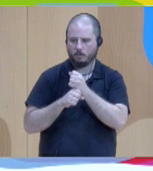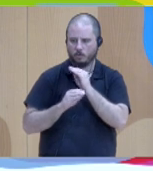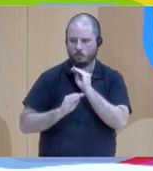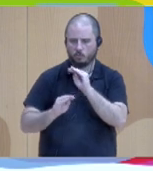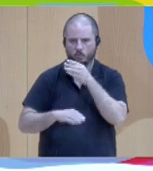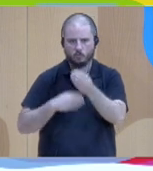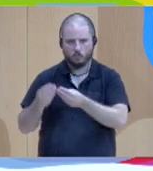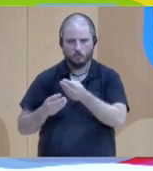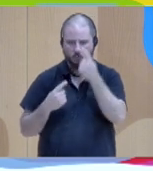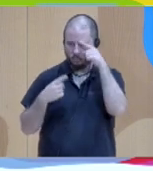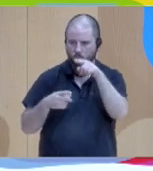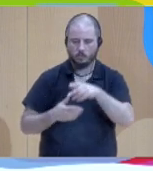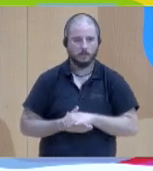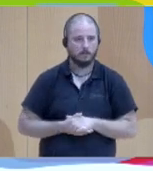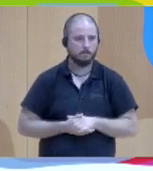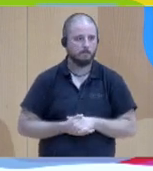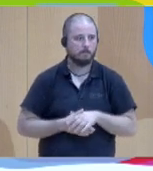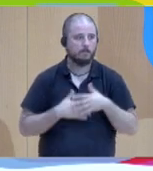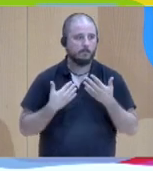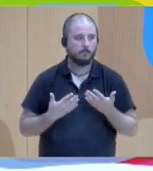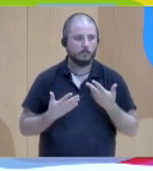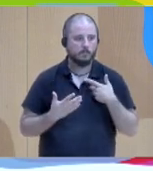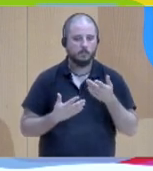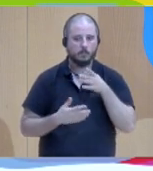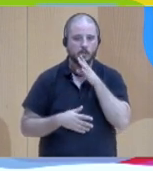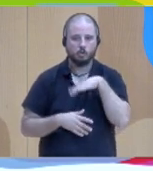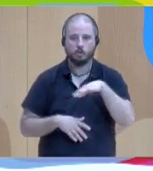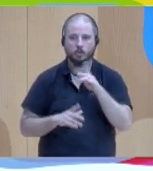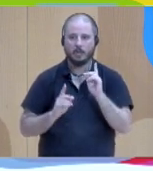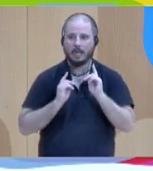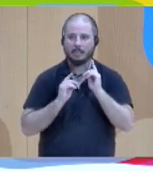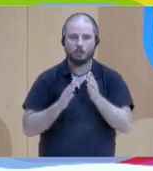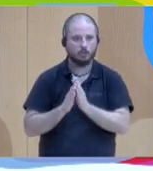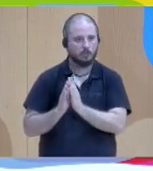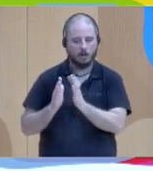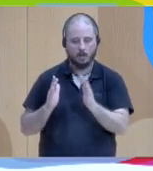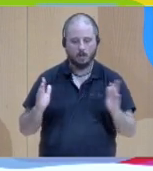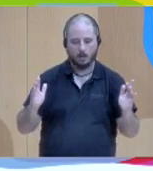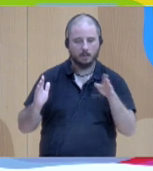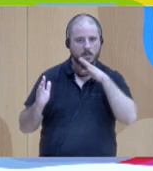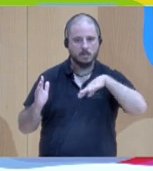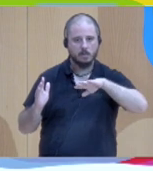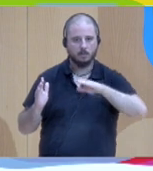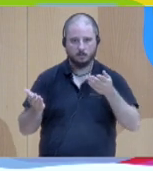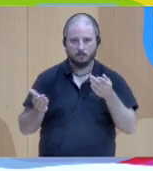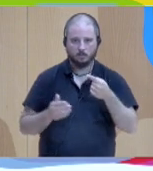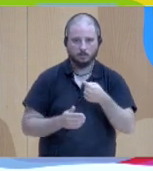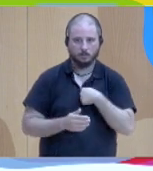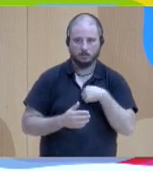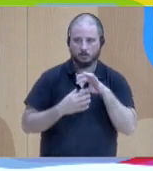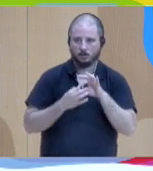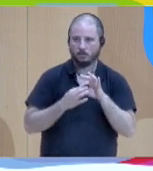where do you find yourself in this case and it's about you and your relationships it's not the client